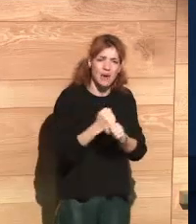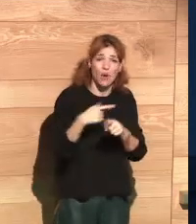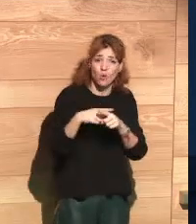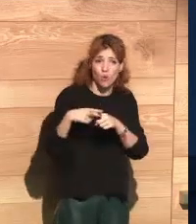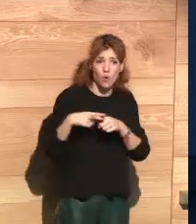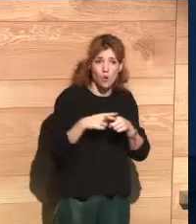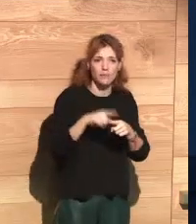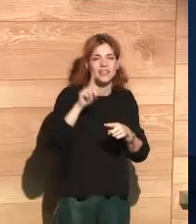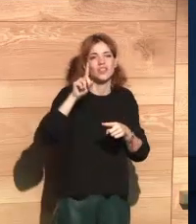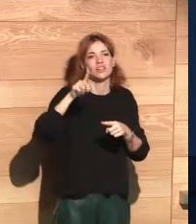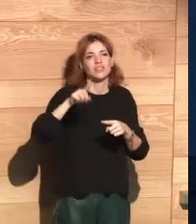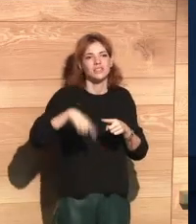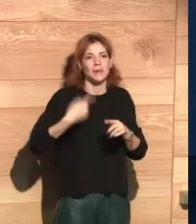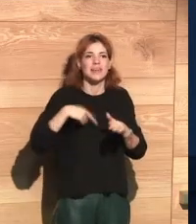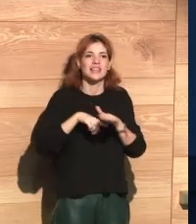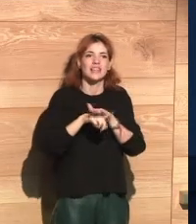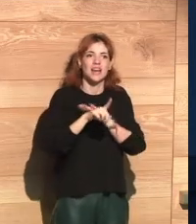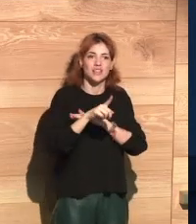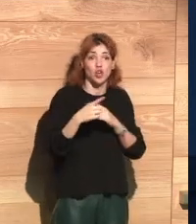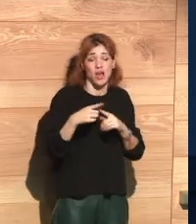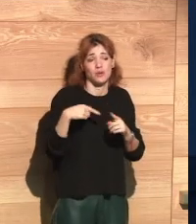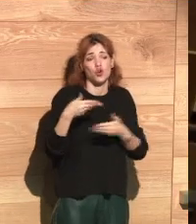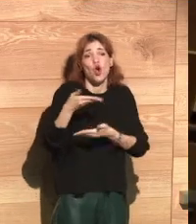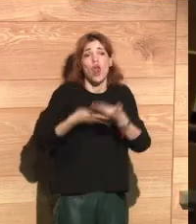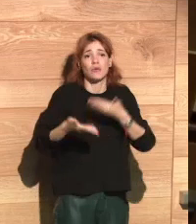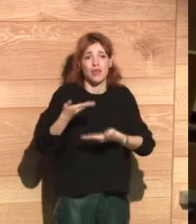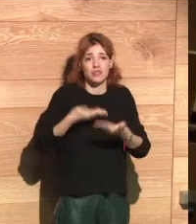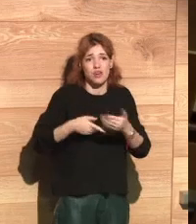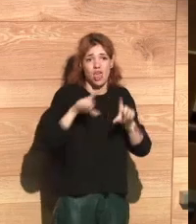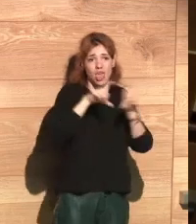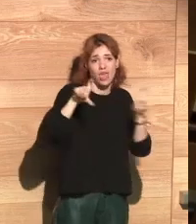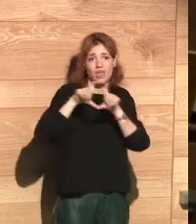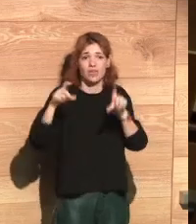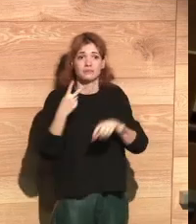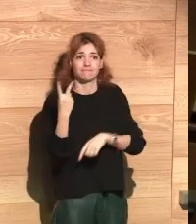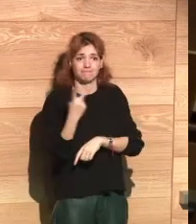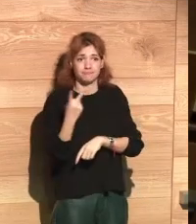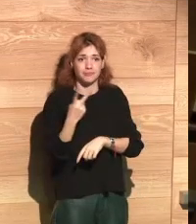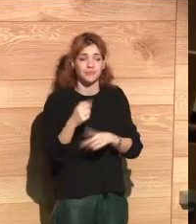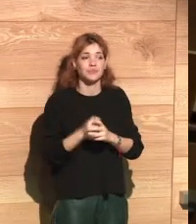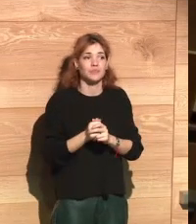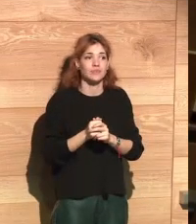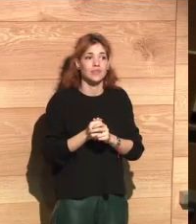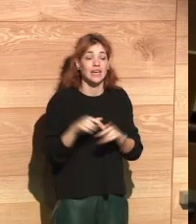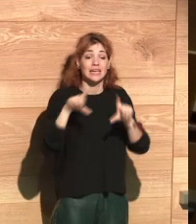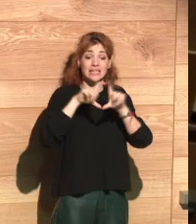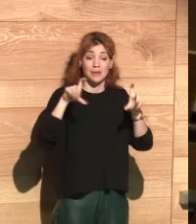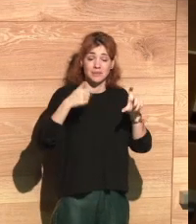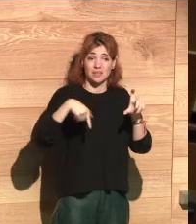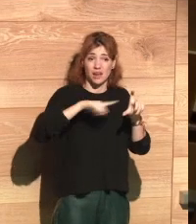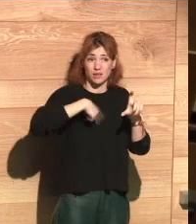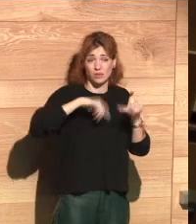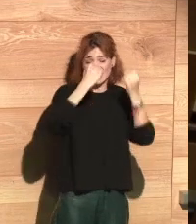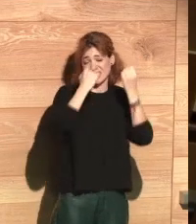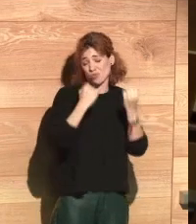of collaboration work and an excellent record of collaboration between the two institutions. The